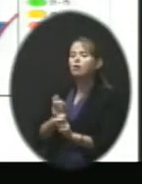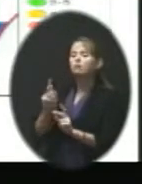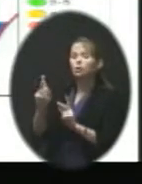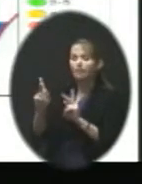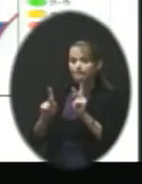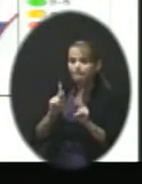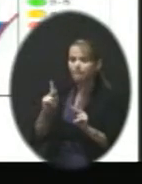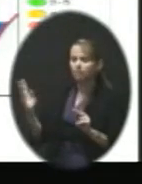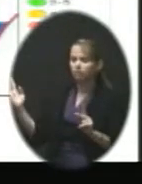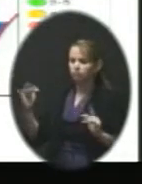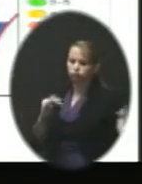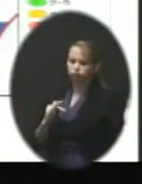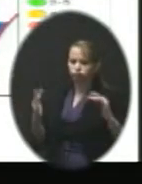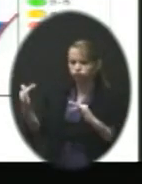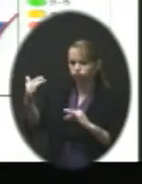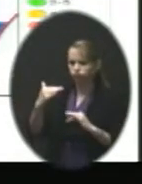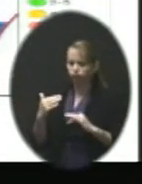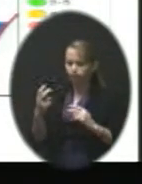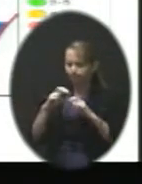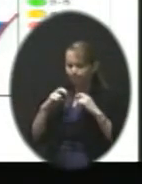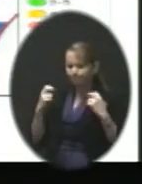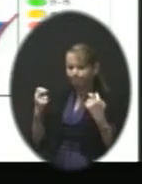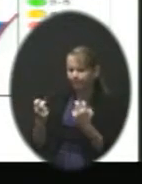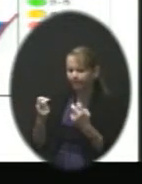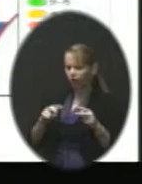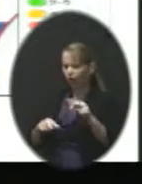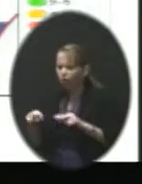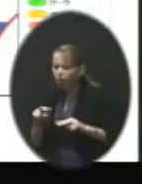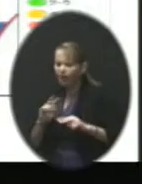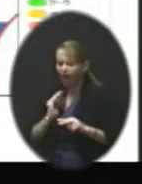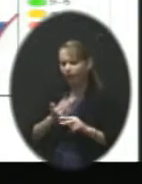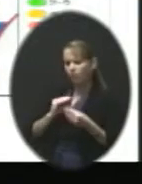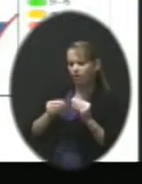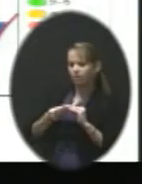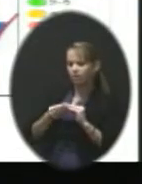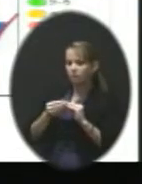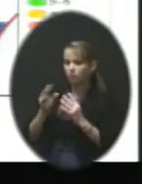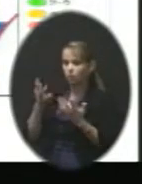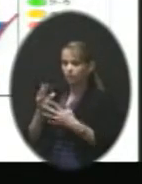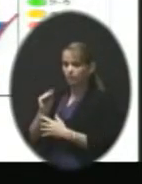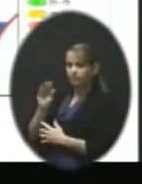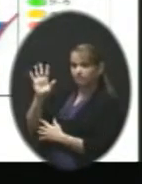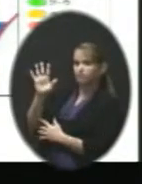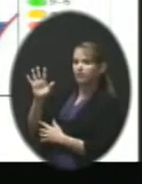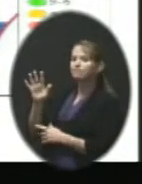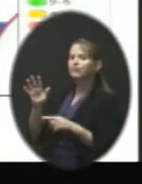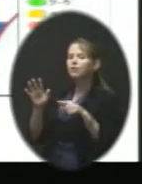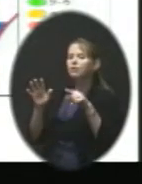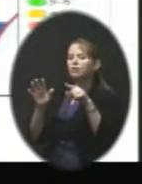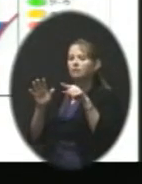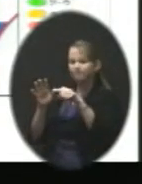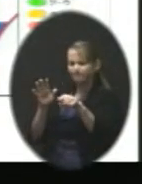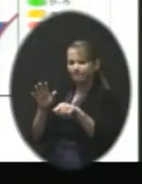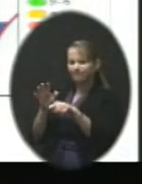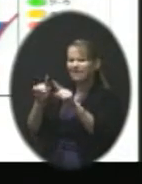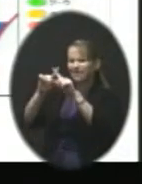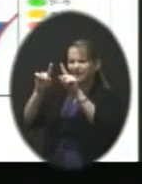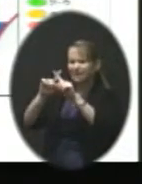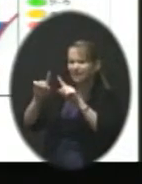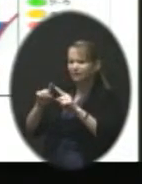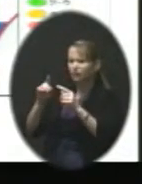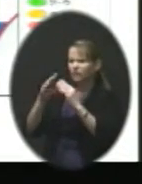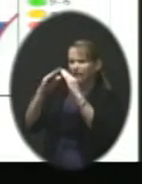neighborhoods sitting down with us looking at these numbers. And so what we put up here was these are the different neighborhoods and these are the number of students